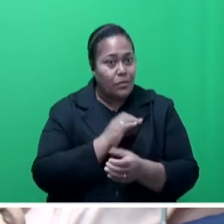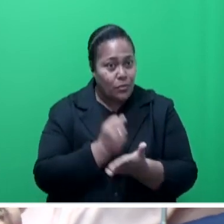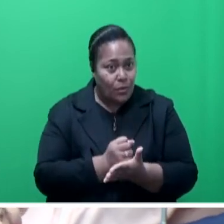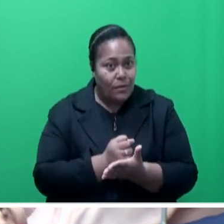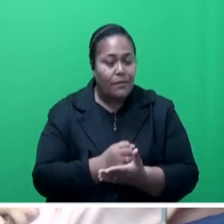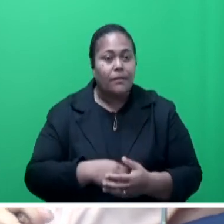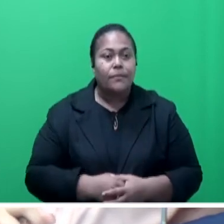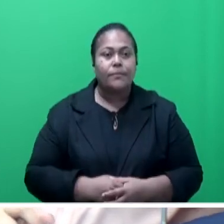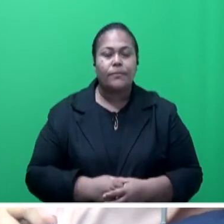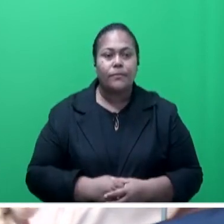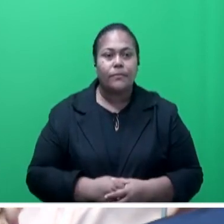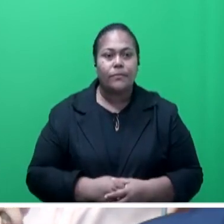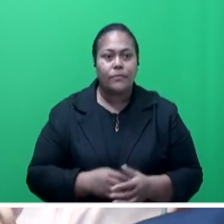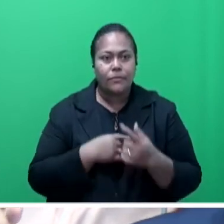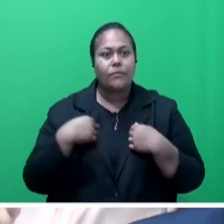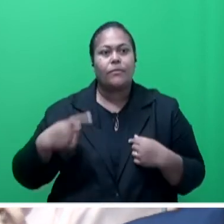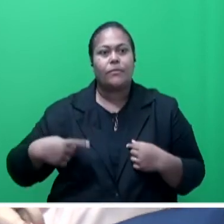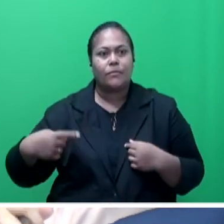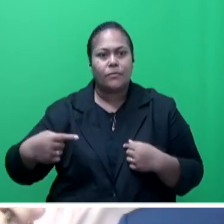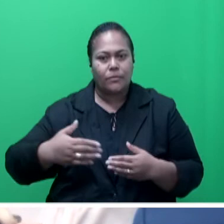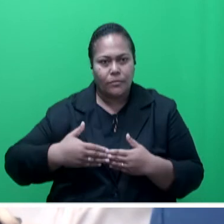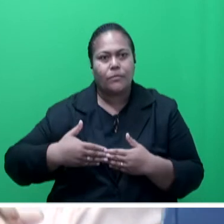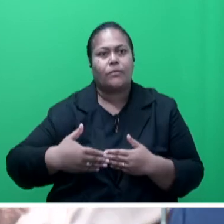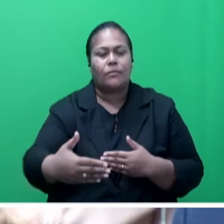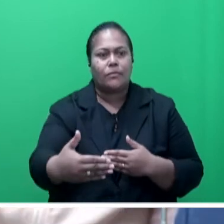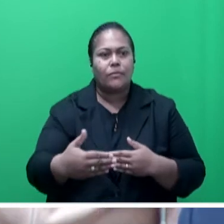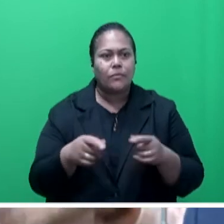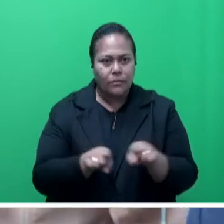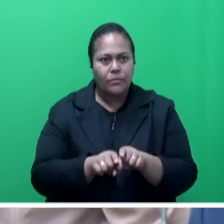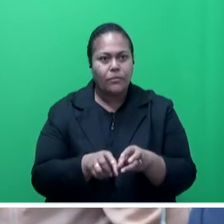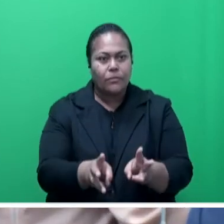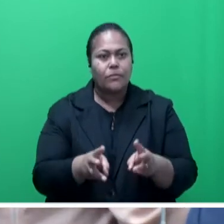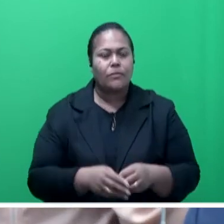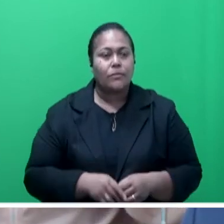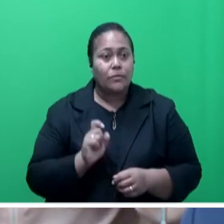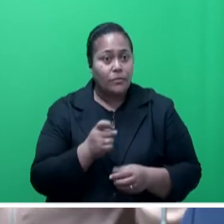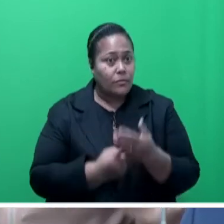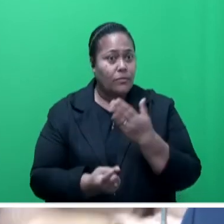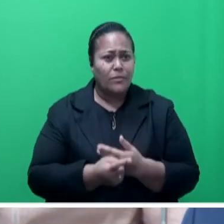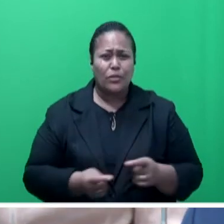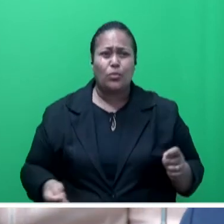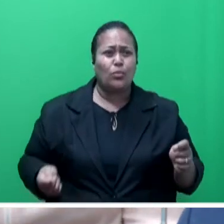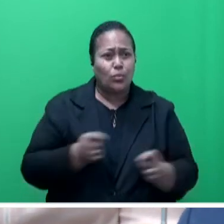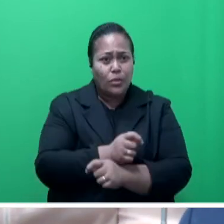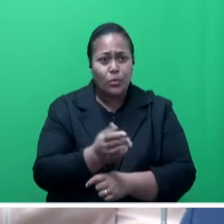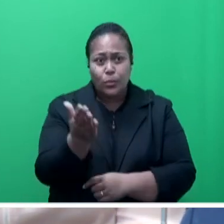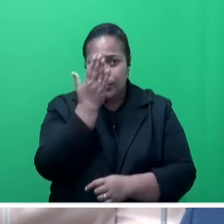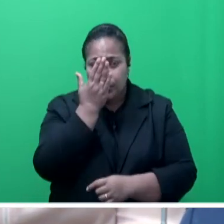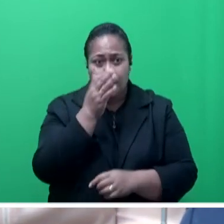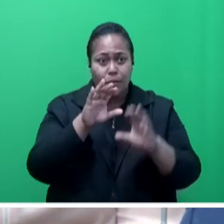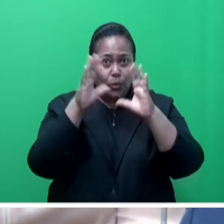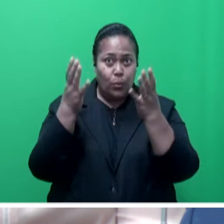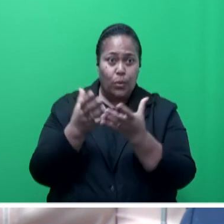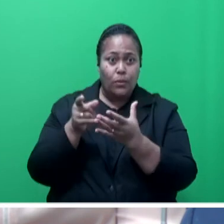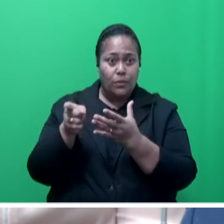we continue down this path. It's already been announced that should there be any dramatic changes within the global economy, we